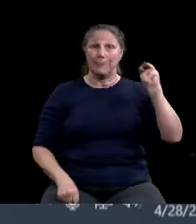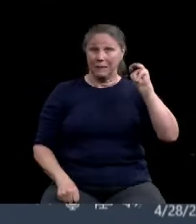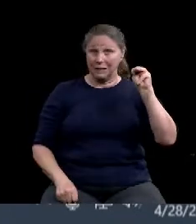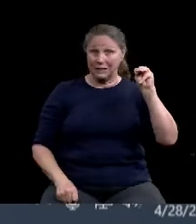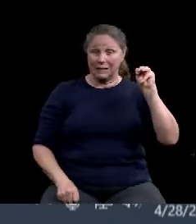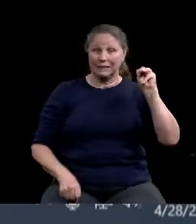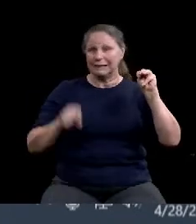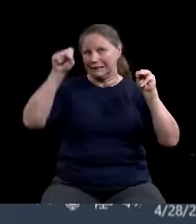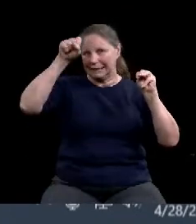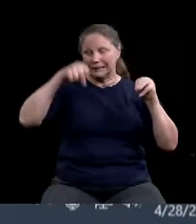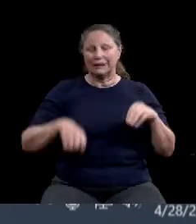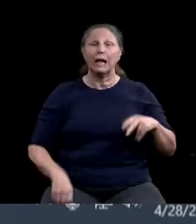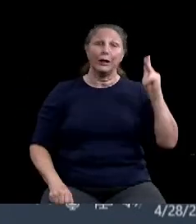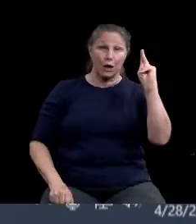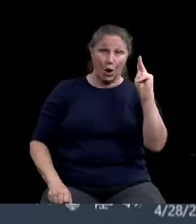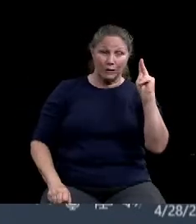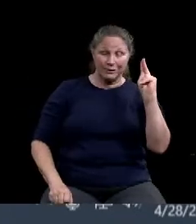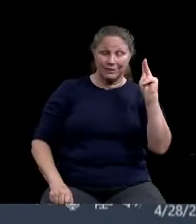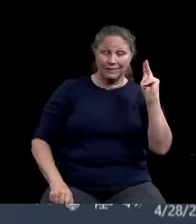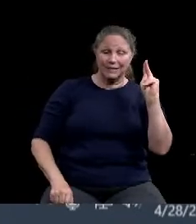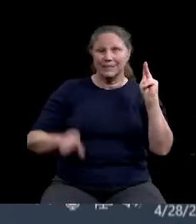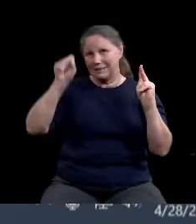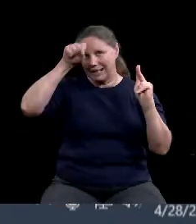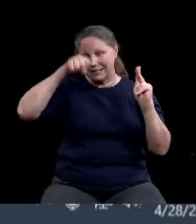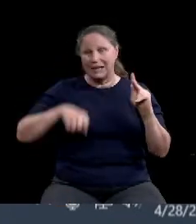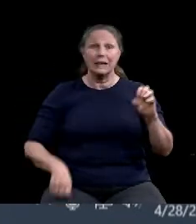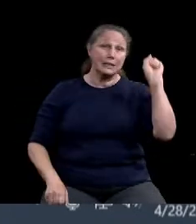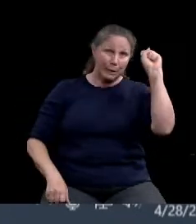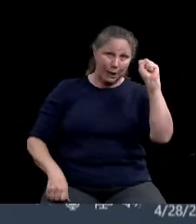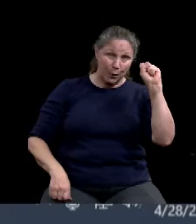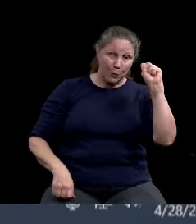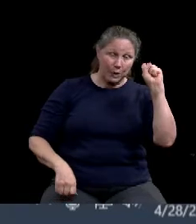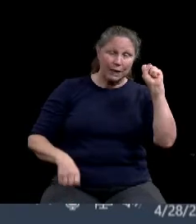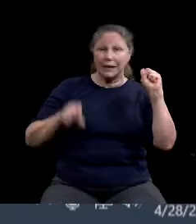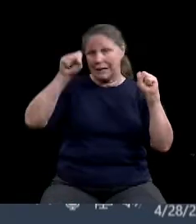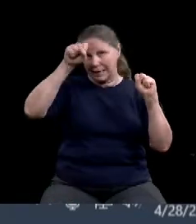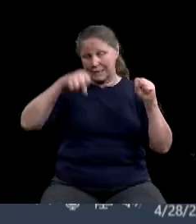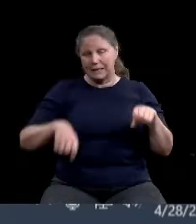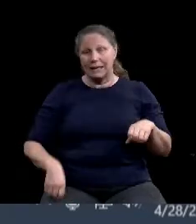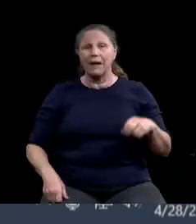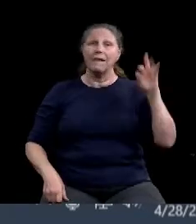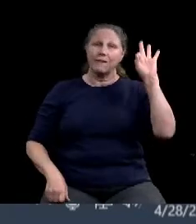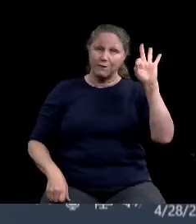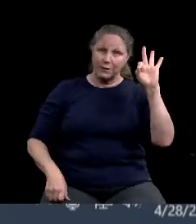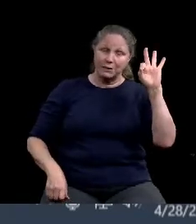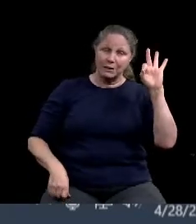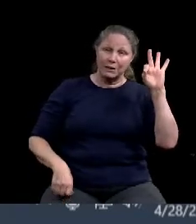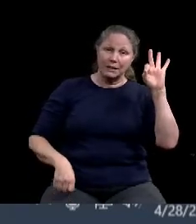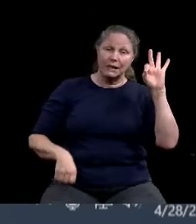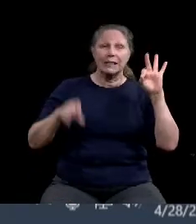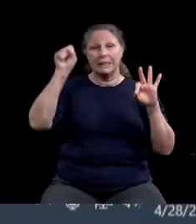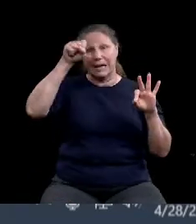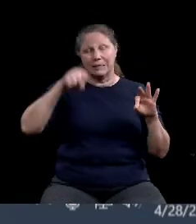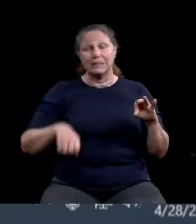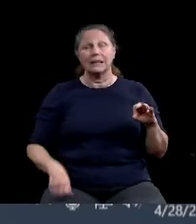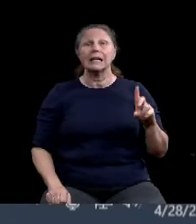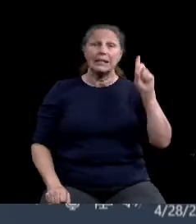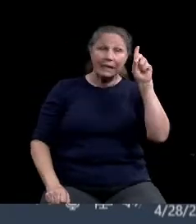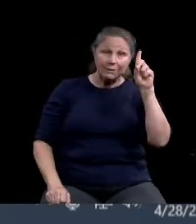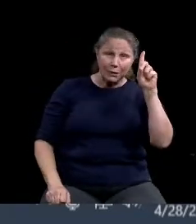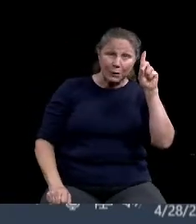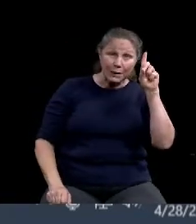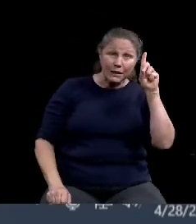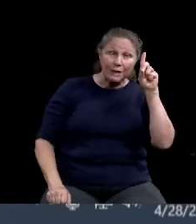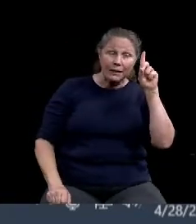Yes. Sabido? Yes. Fairfield? Yes. Deaver? Yes. That motion carries.